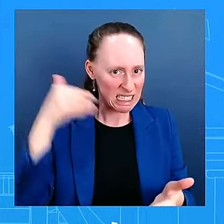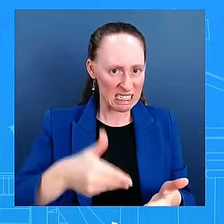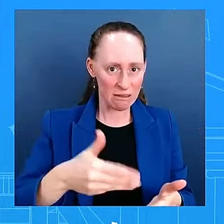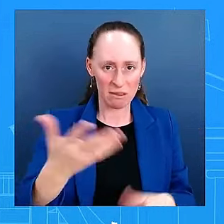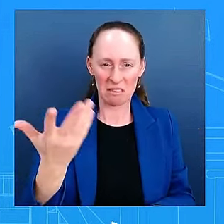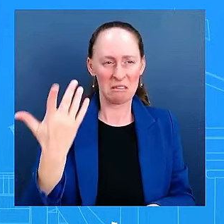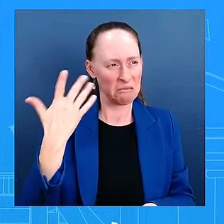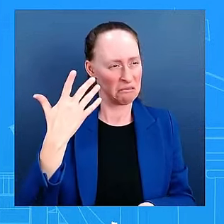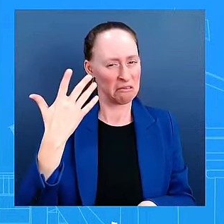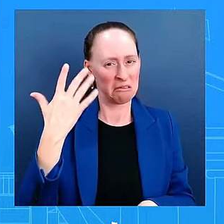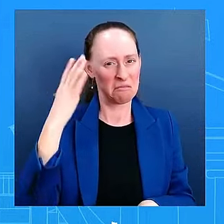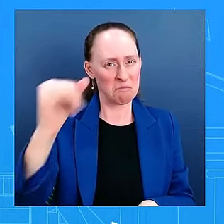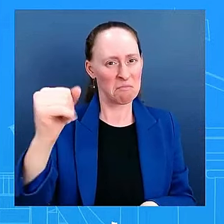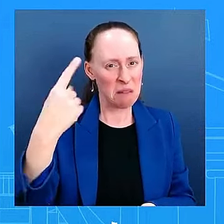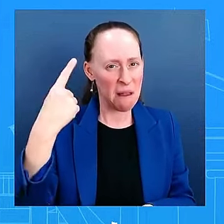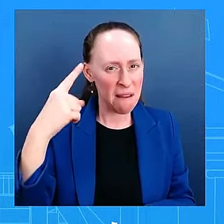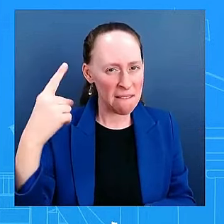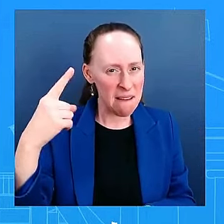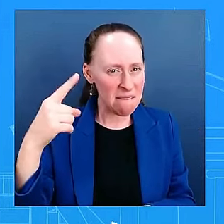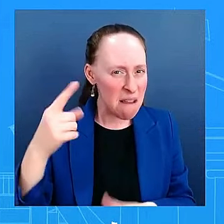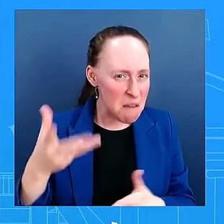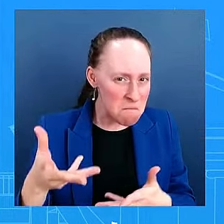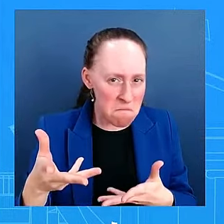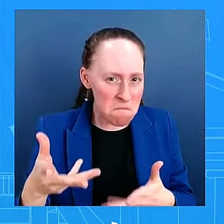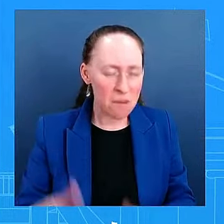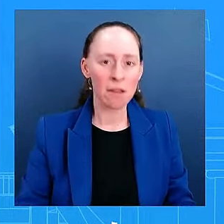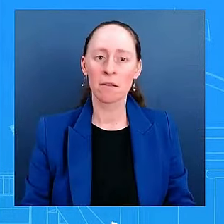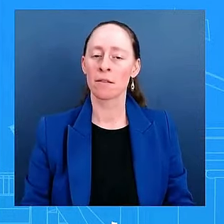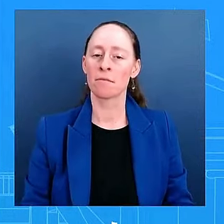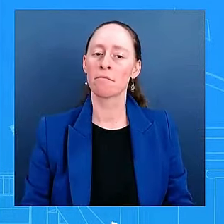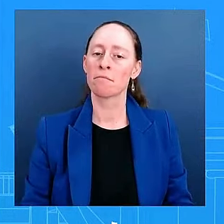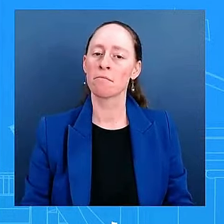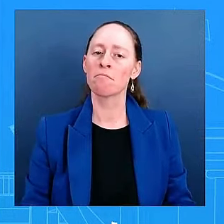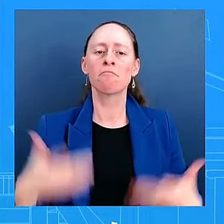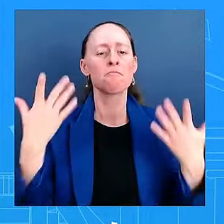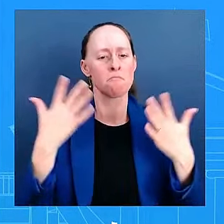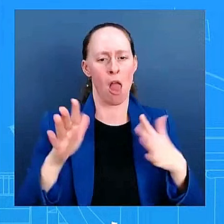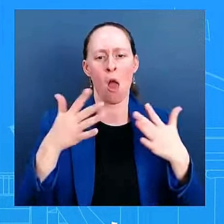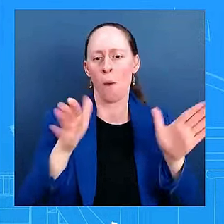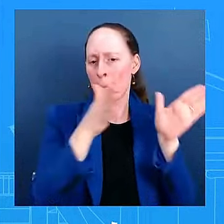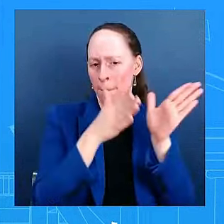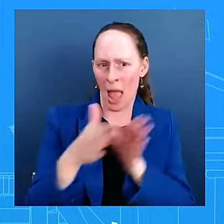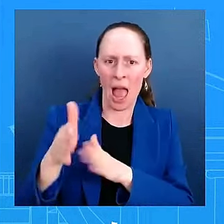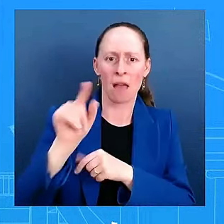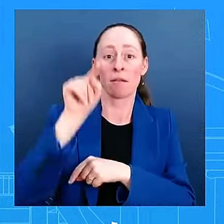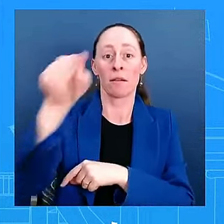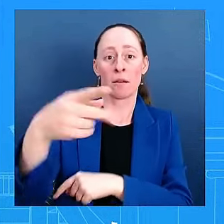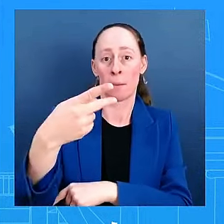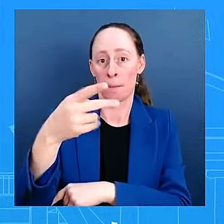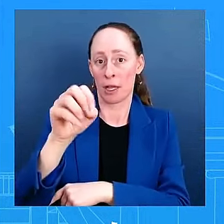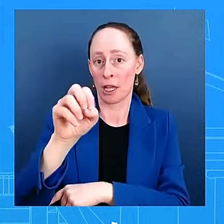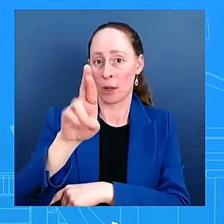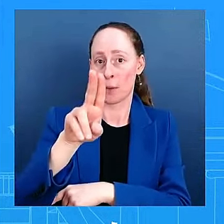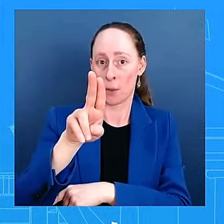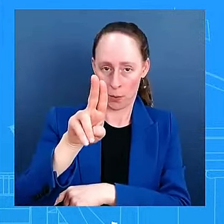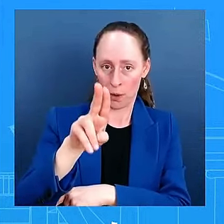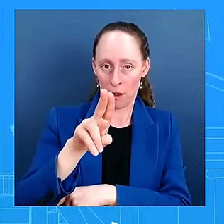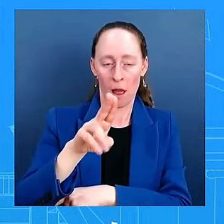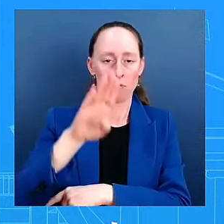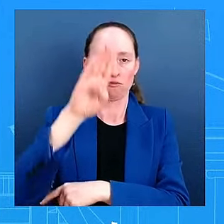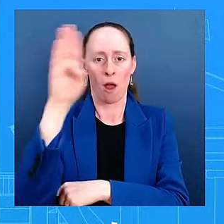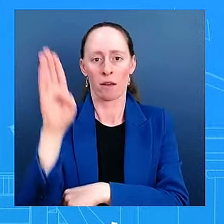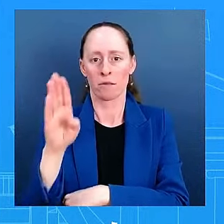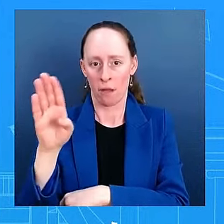conferences, if you will. He's going to be going to Peru and Brazil to attend those conferences respectfully. We will have more to share.